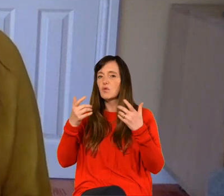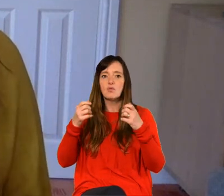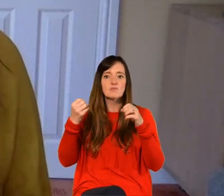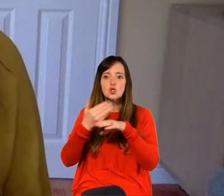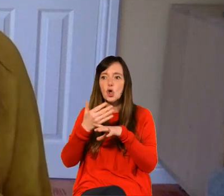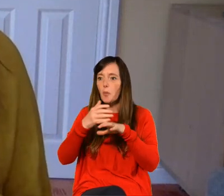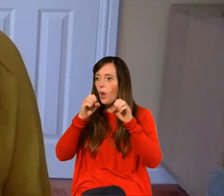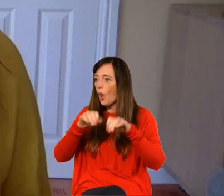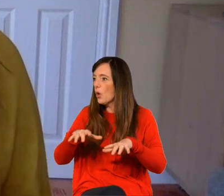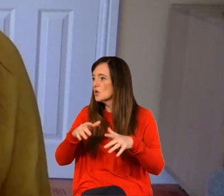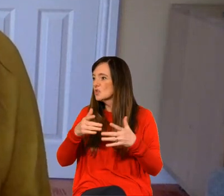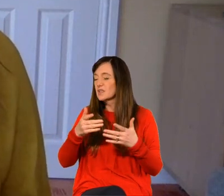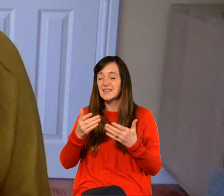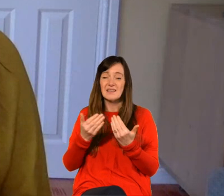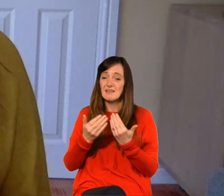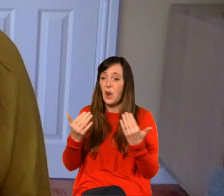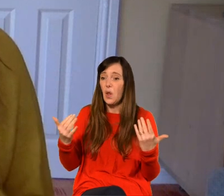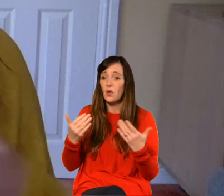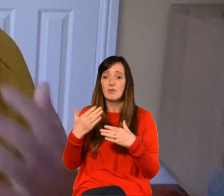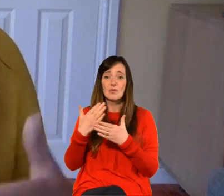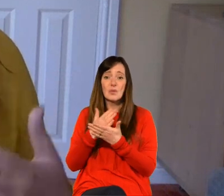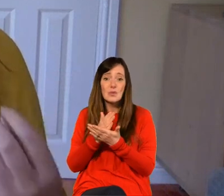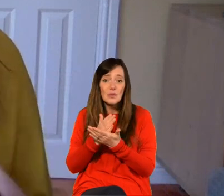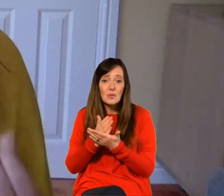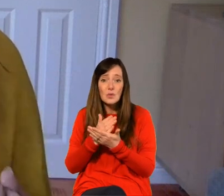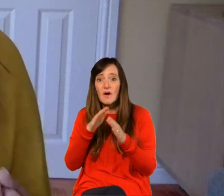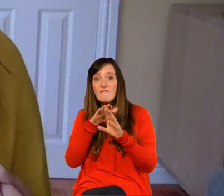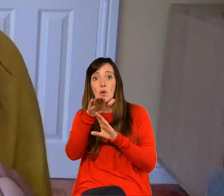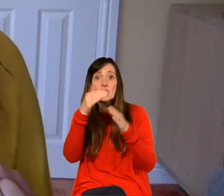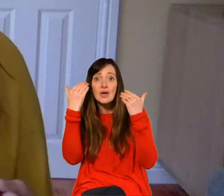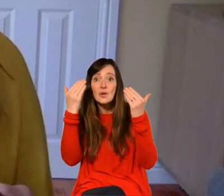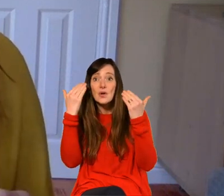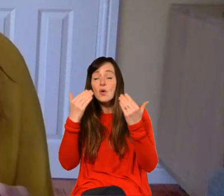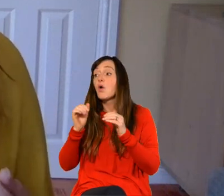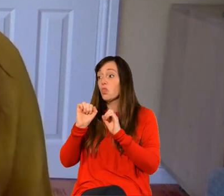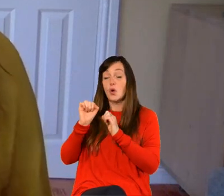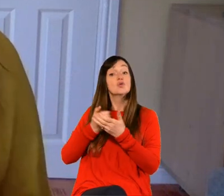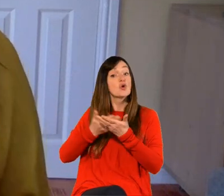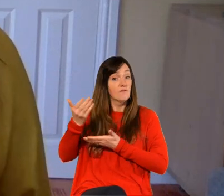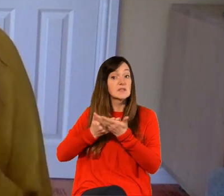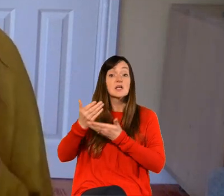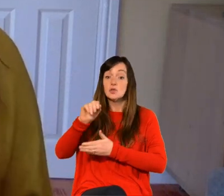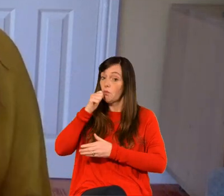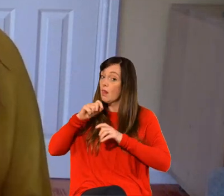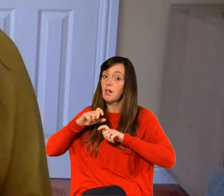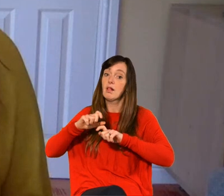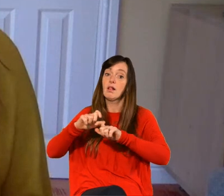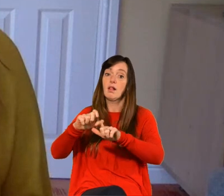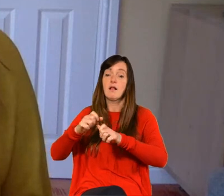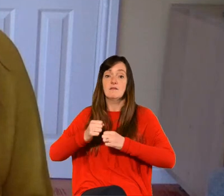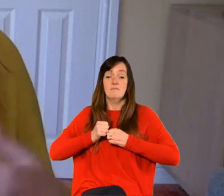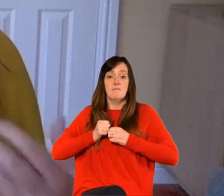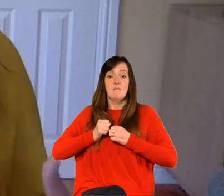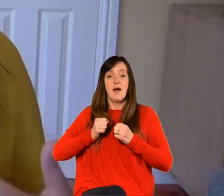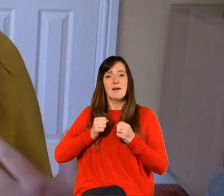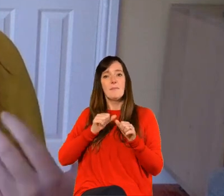quite a bit of uncertainty over the future as well those conversations are just going to continue aren't they so i think my biggest kind of